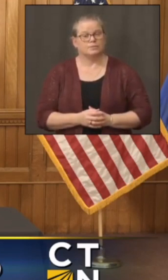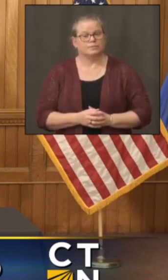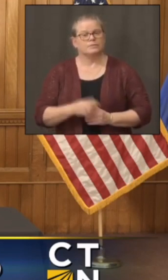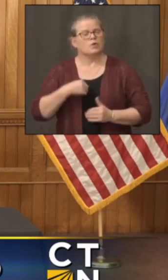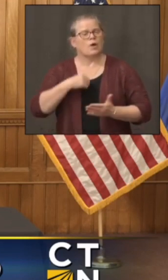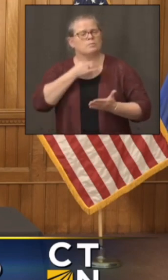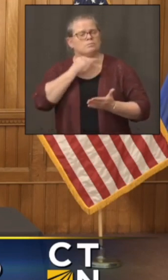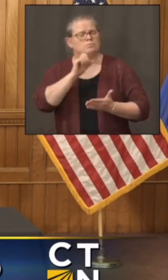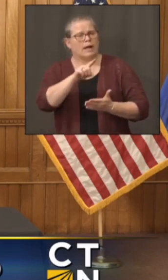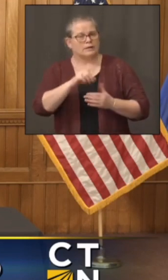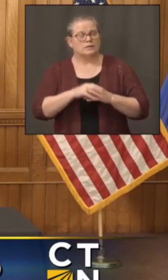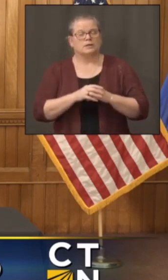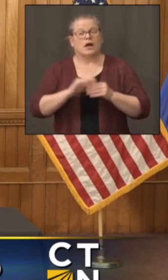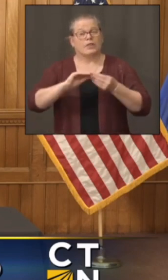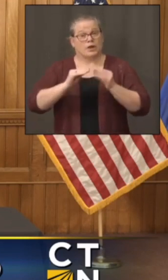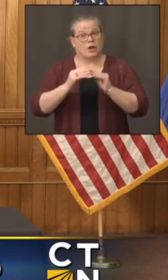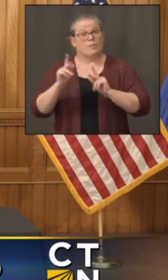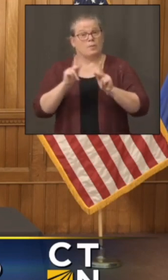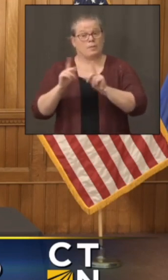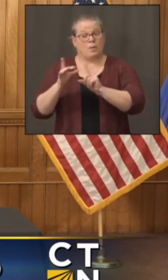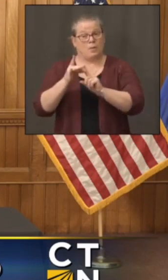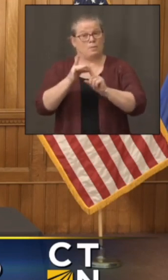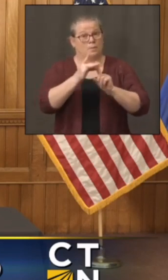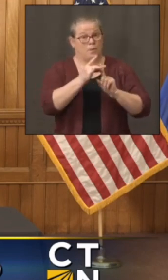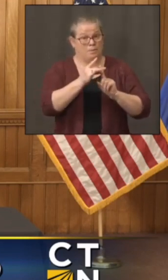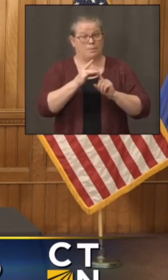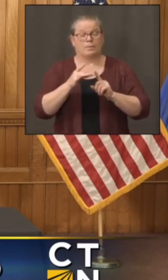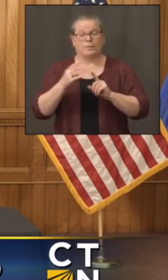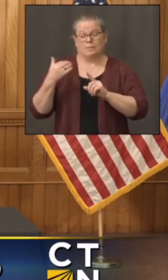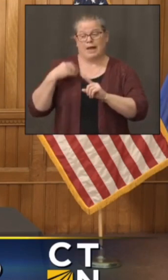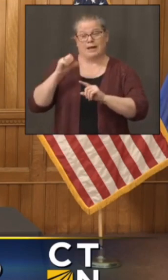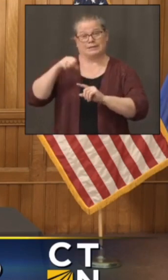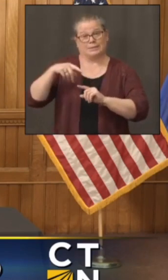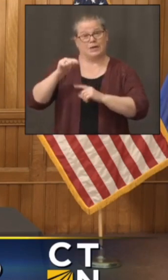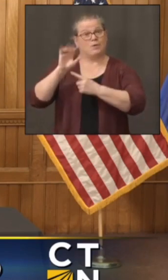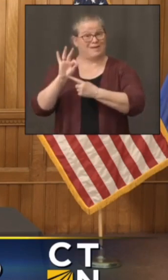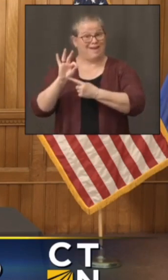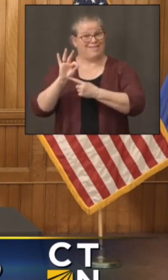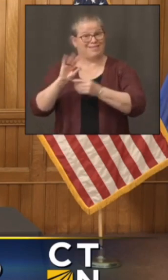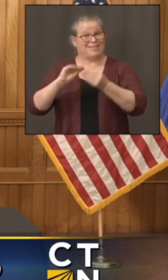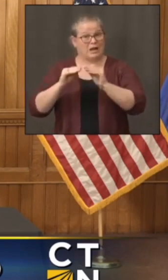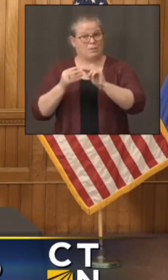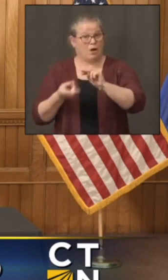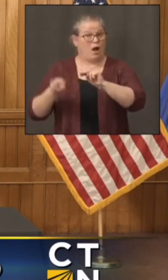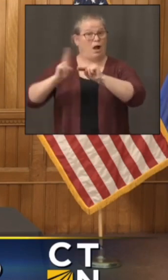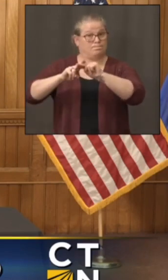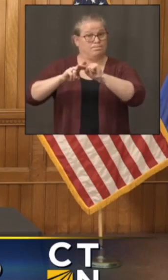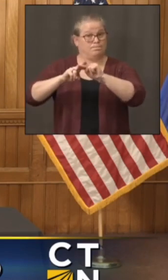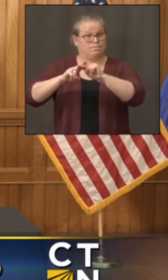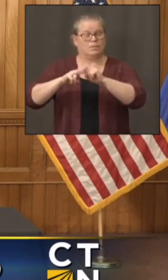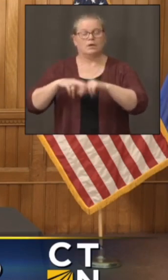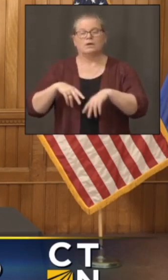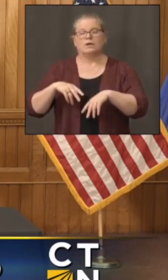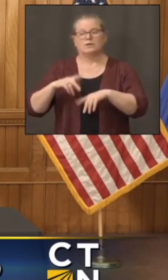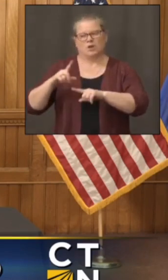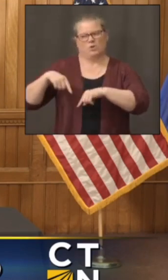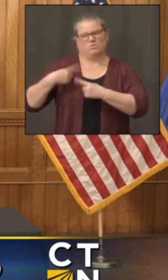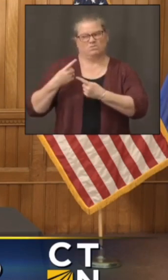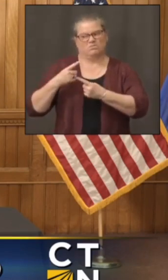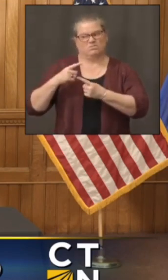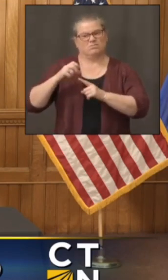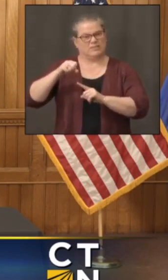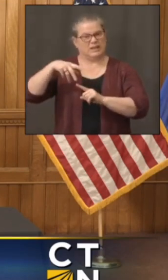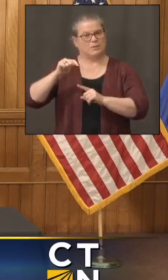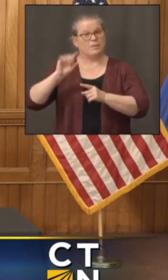the positivity rate jumped above 1% for the first time back on September 9th. So, it's been about six weeks of uptick in numbers